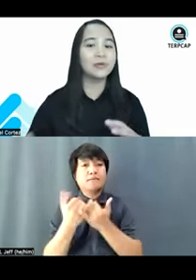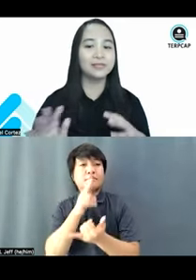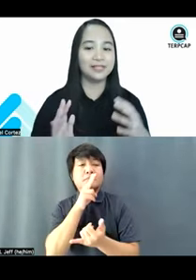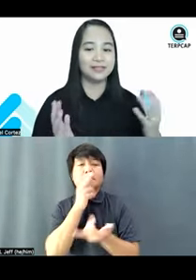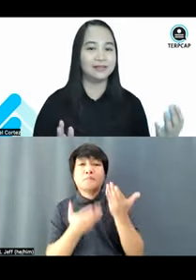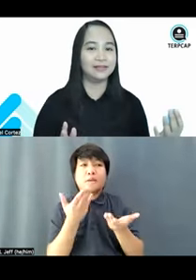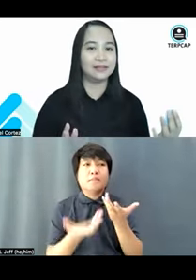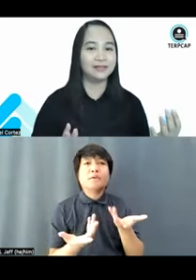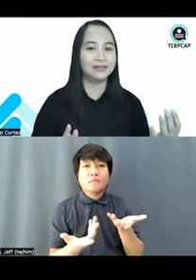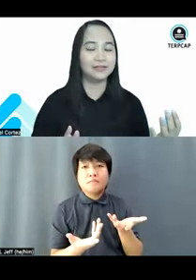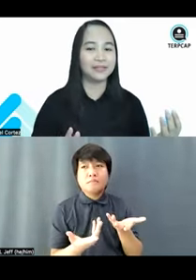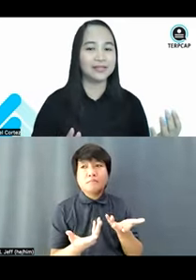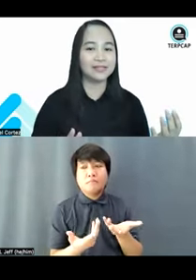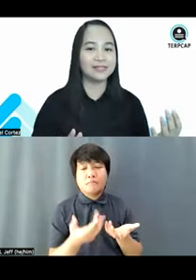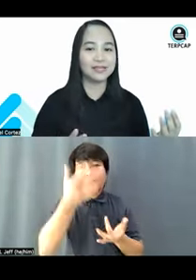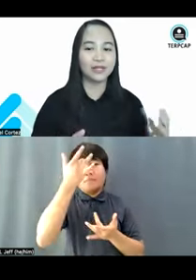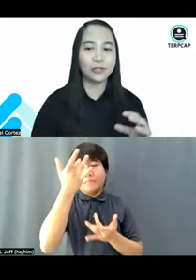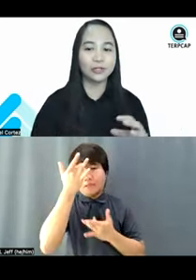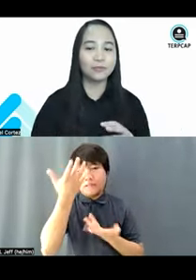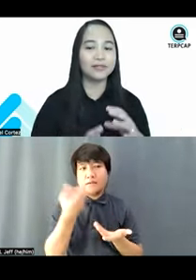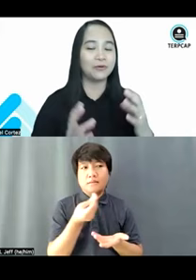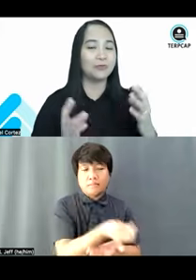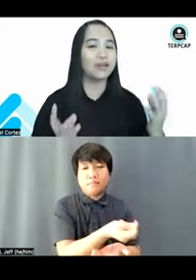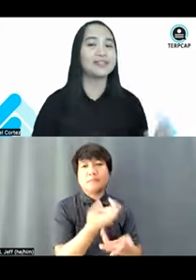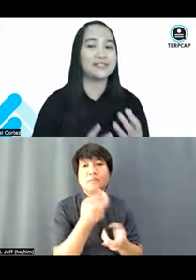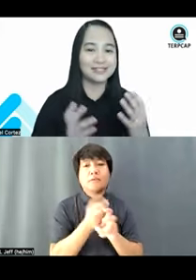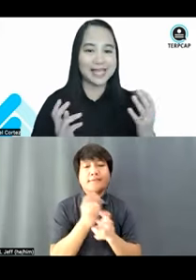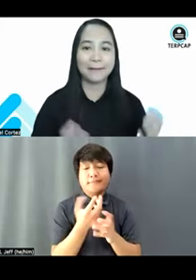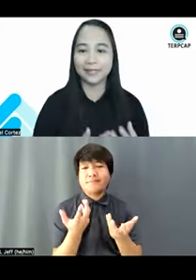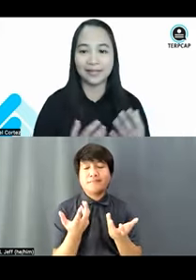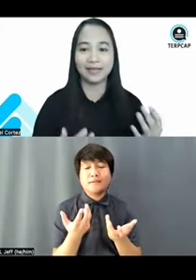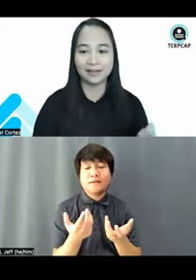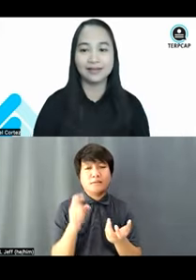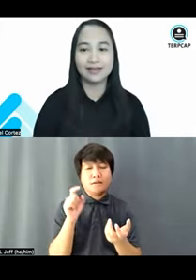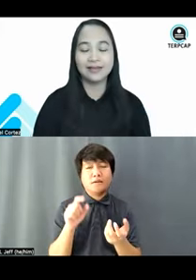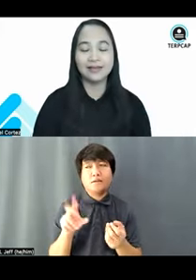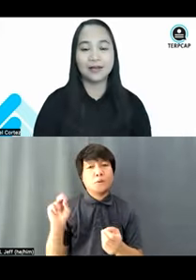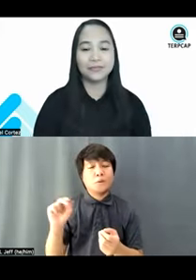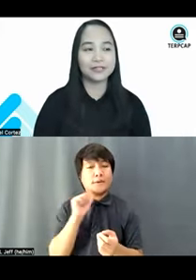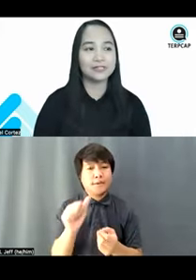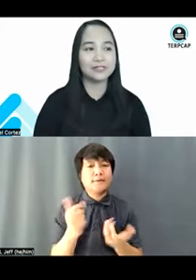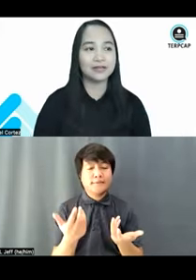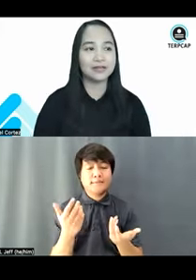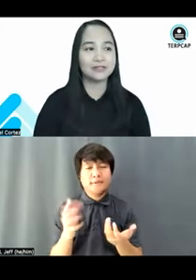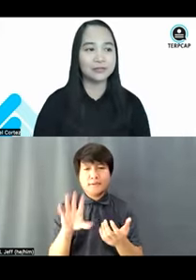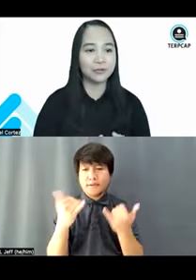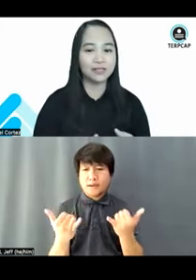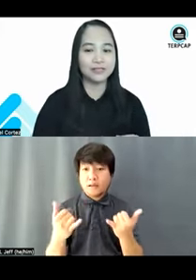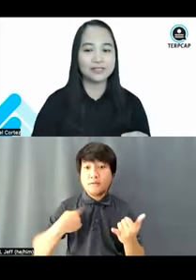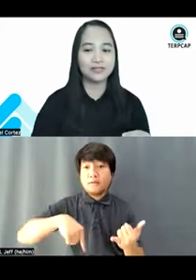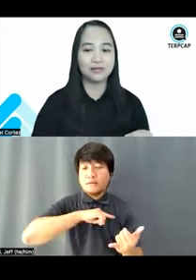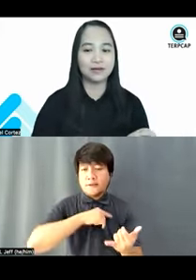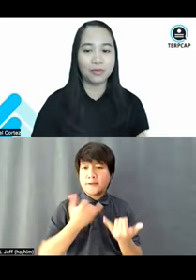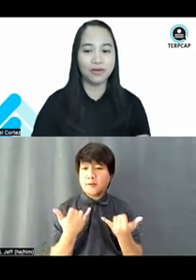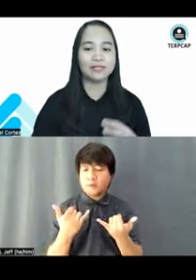slowly, you know, there is global awareness that's happening. There is slowly